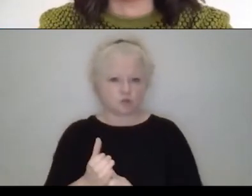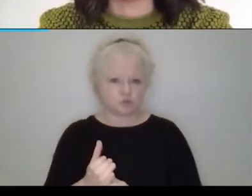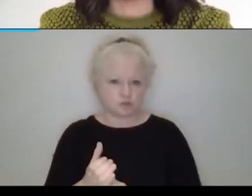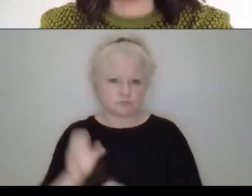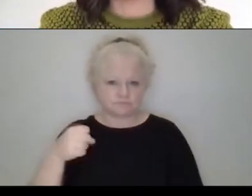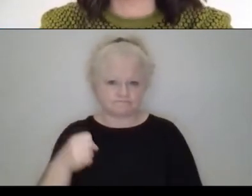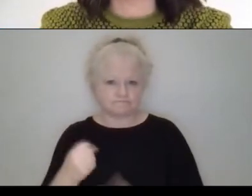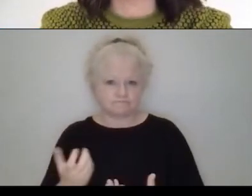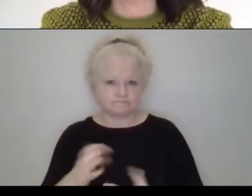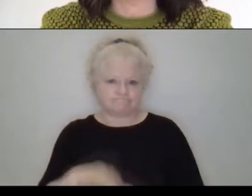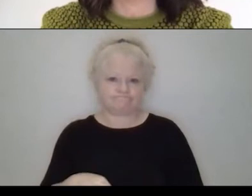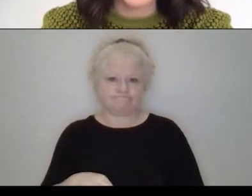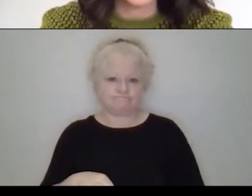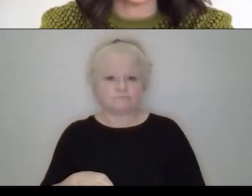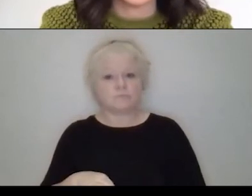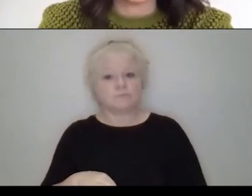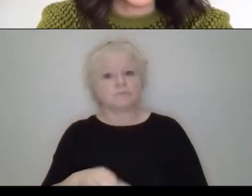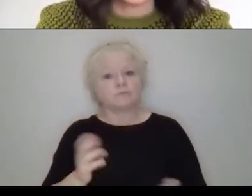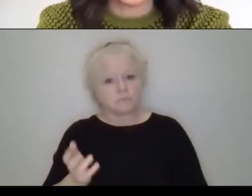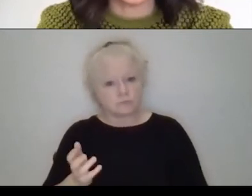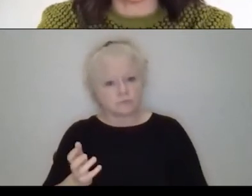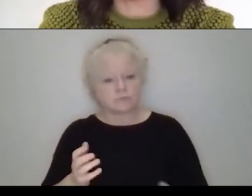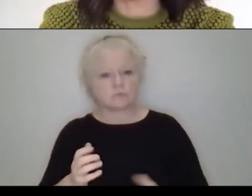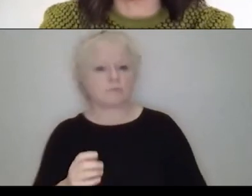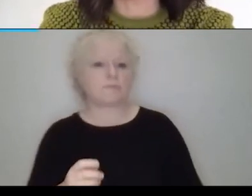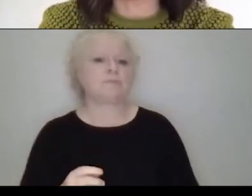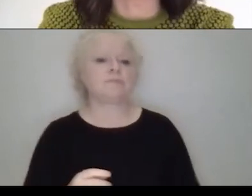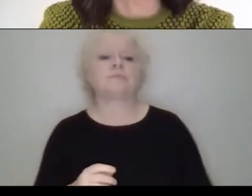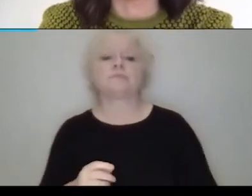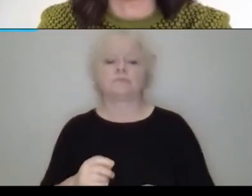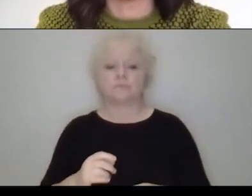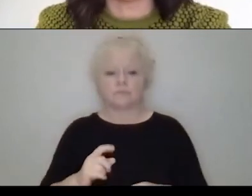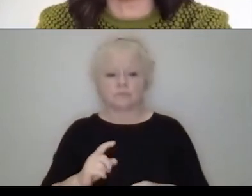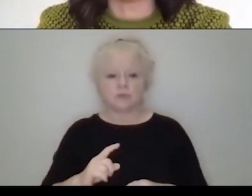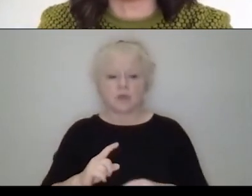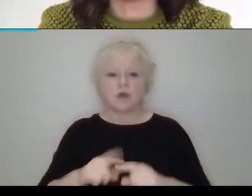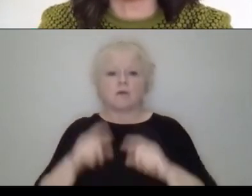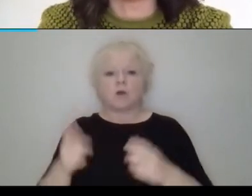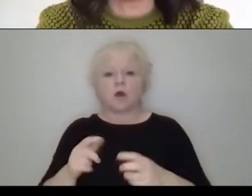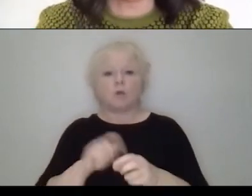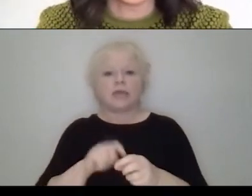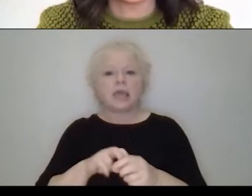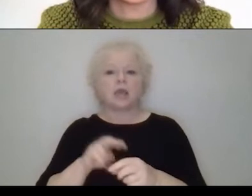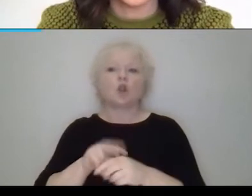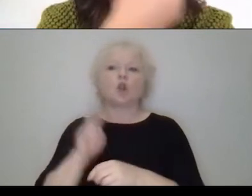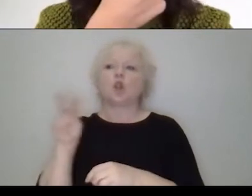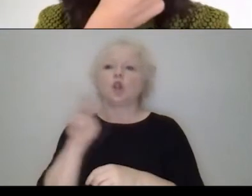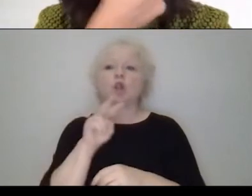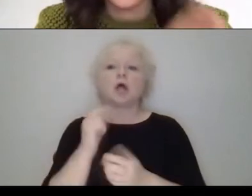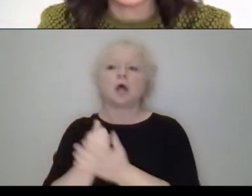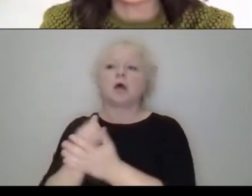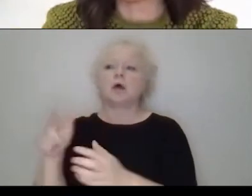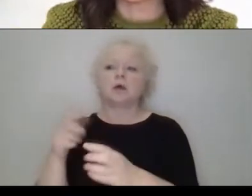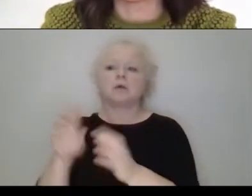that's, I mean, it's how, it's very interesting how in these times we can be local, but also global at the same time